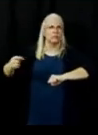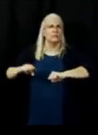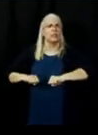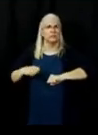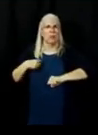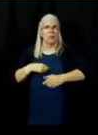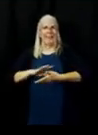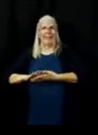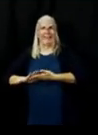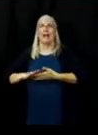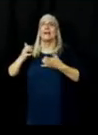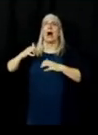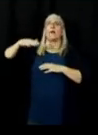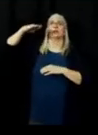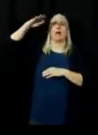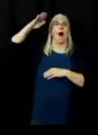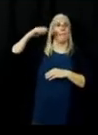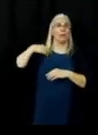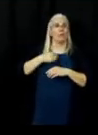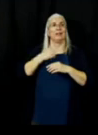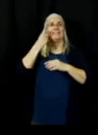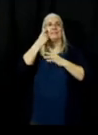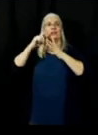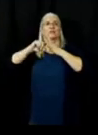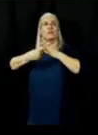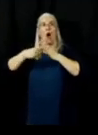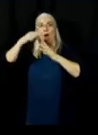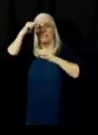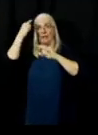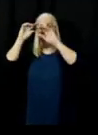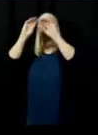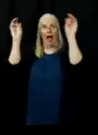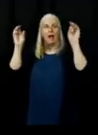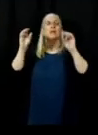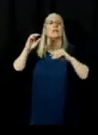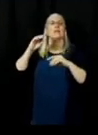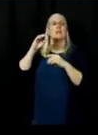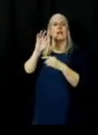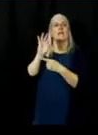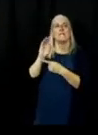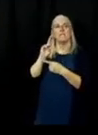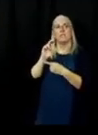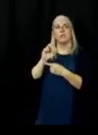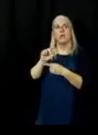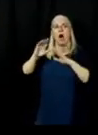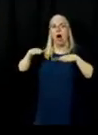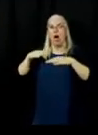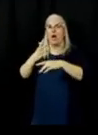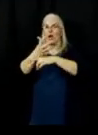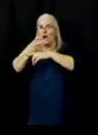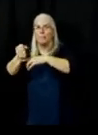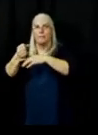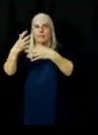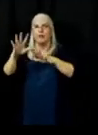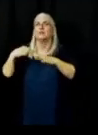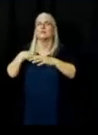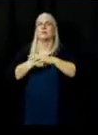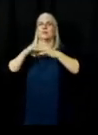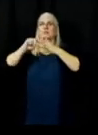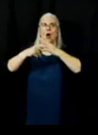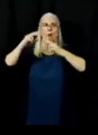but we got to get this area these fuels in here consumed and then we'll start to build off of there and go both ways and that's how we're